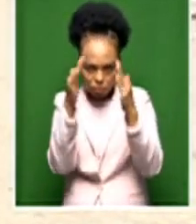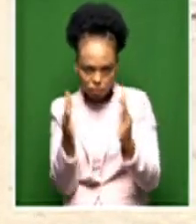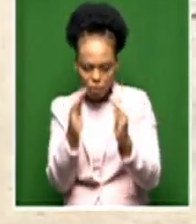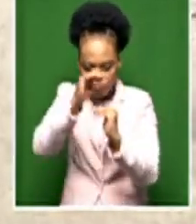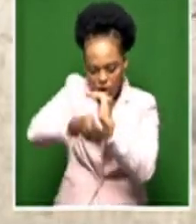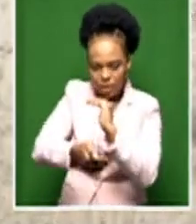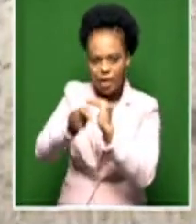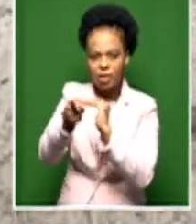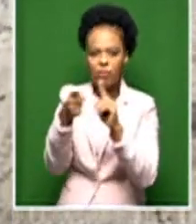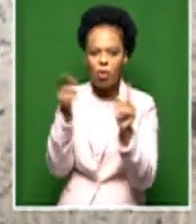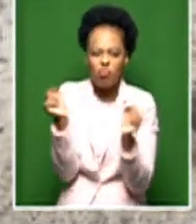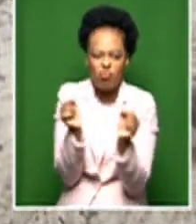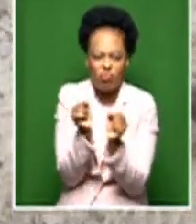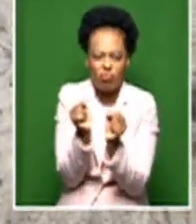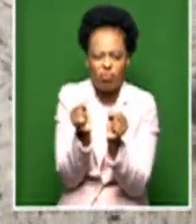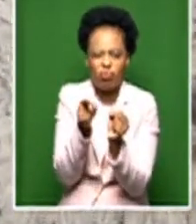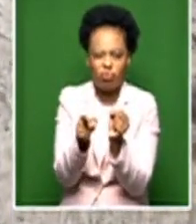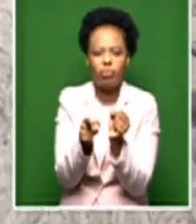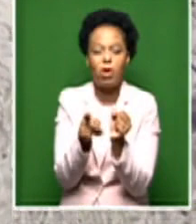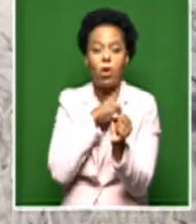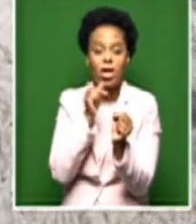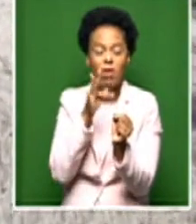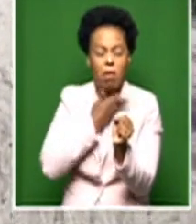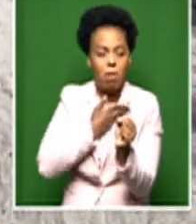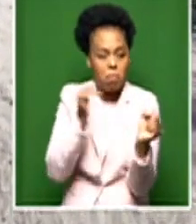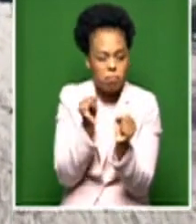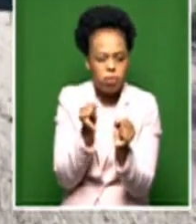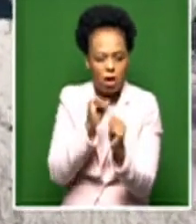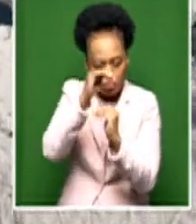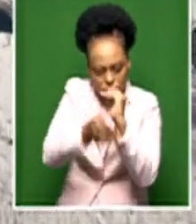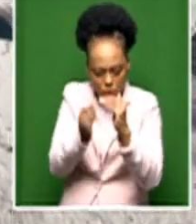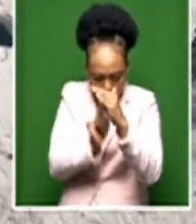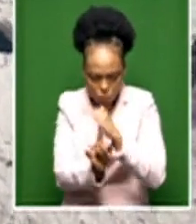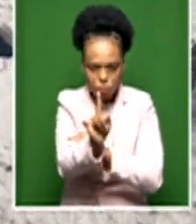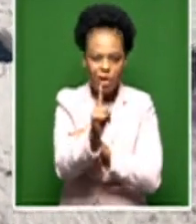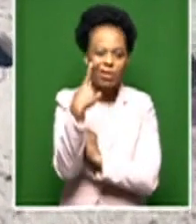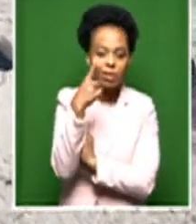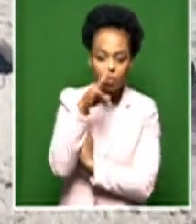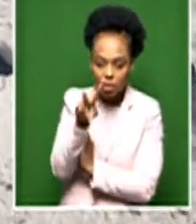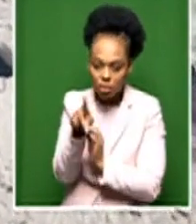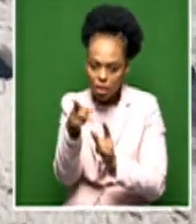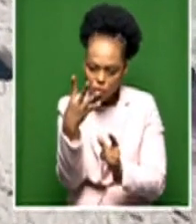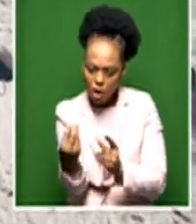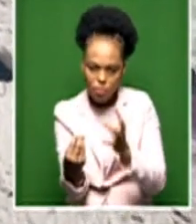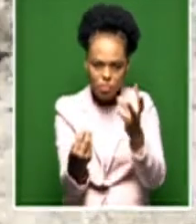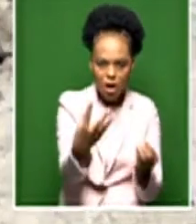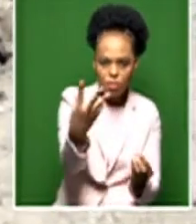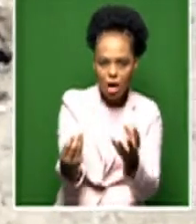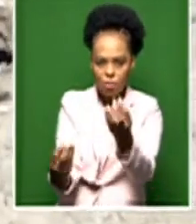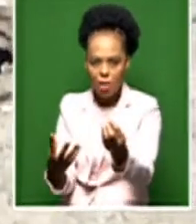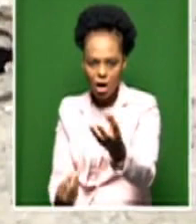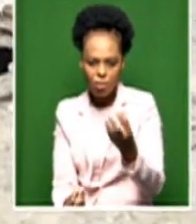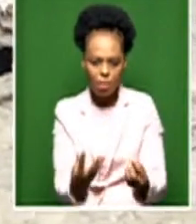penguin chicks from winter extremes. You can see that a lot of the natural nests here on the beach have started collapsing, and when there are storm